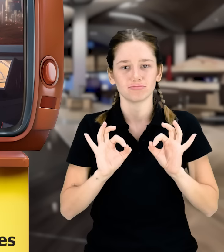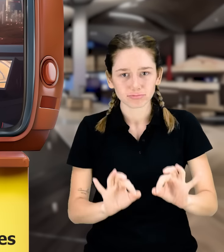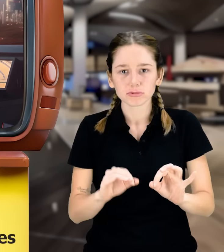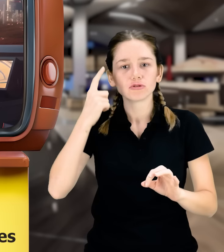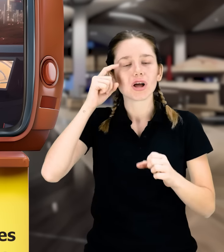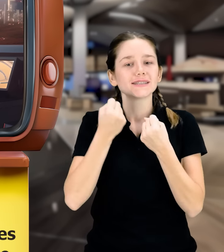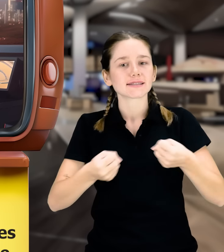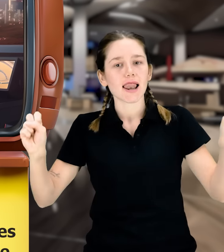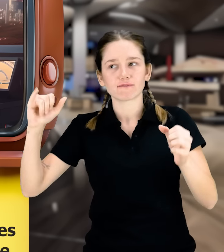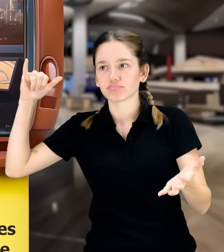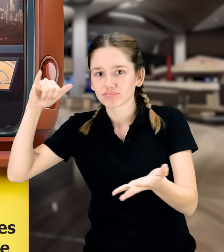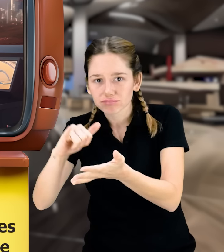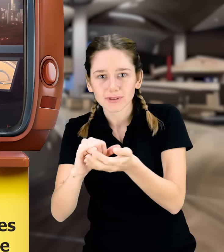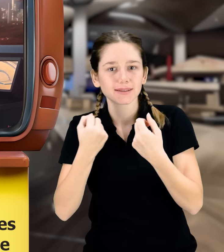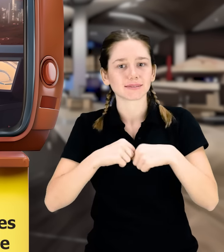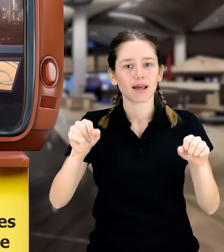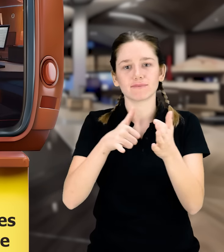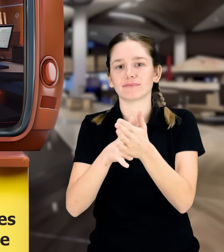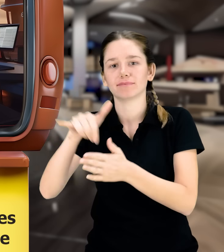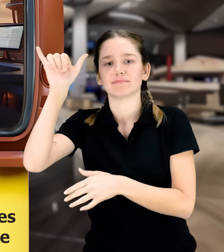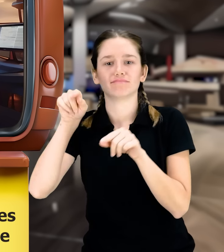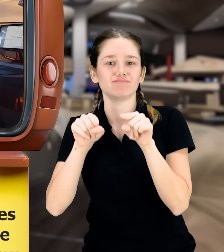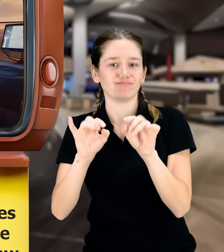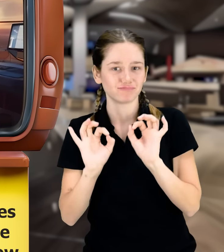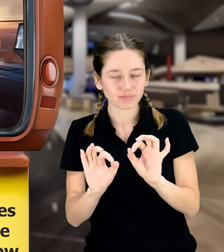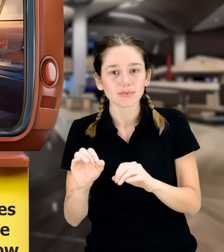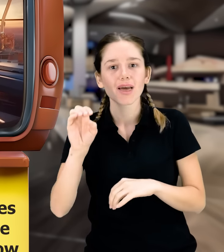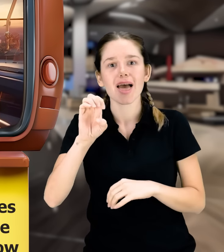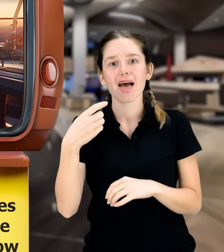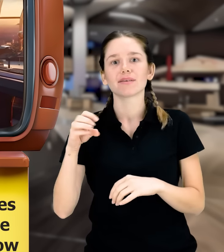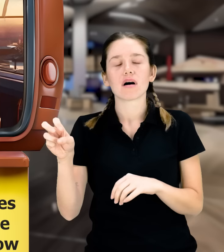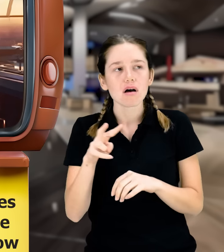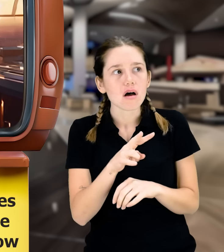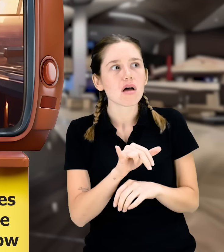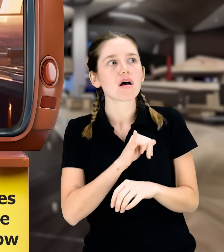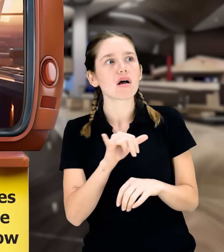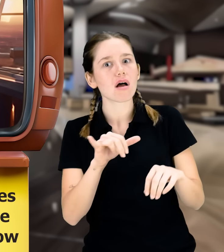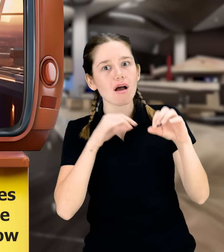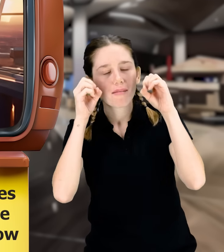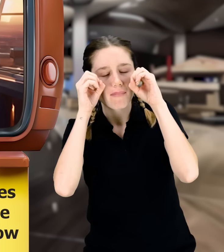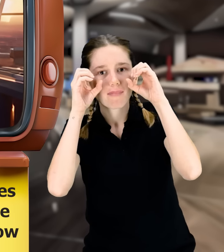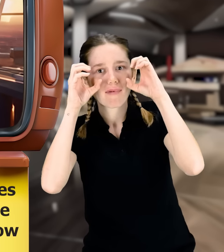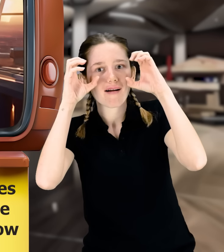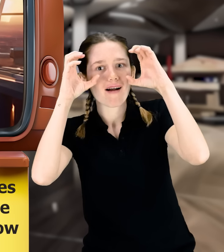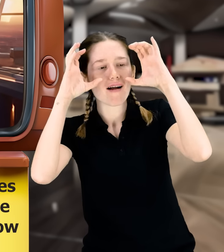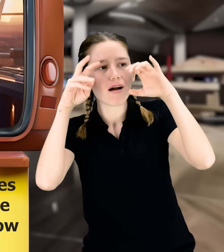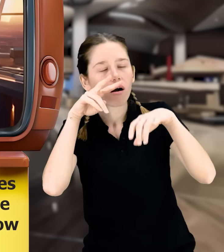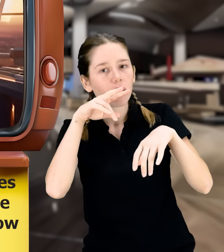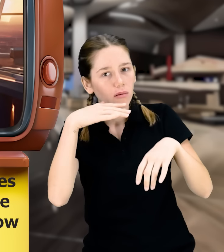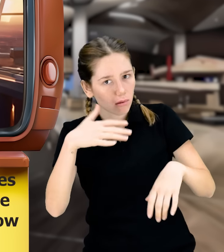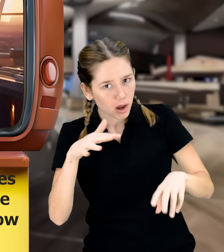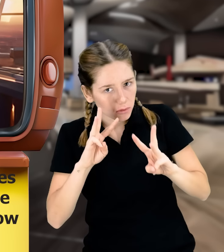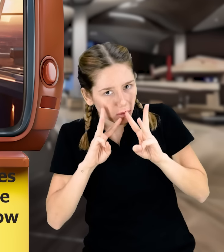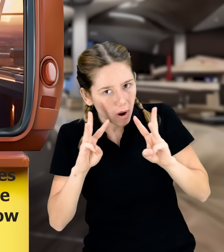keeps everything organised and in control. Ege's eyes widened in amazement. Wow,